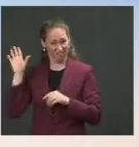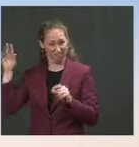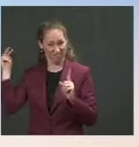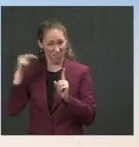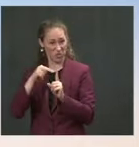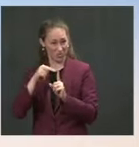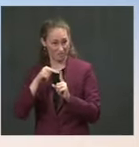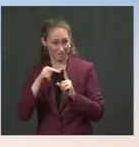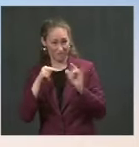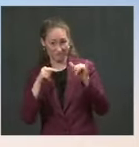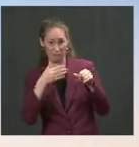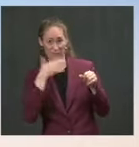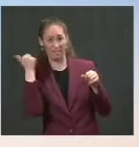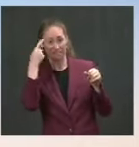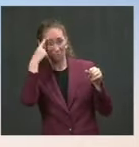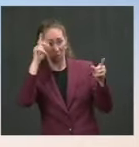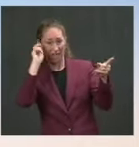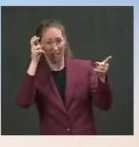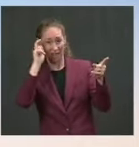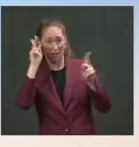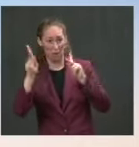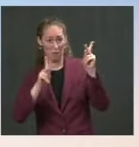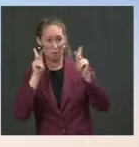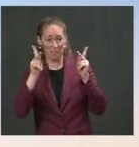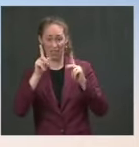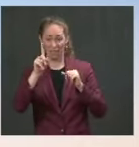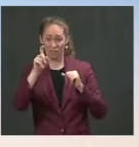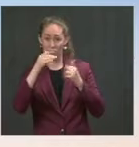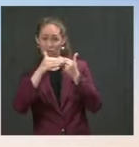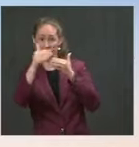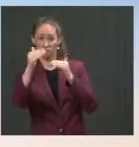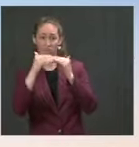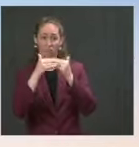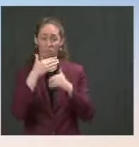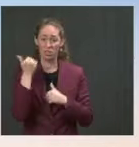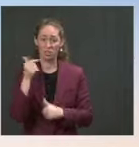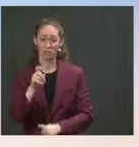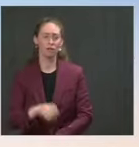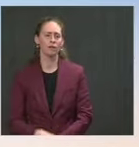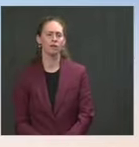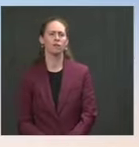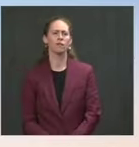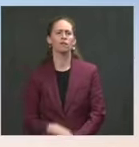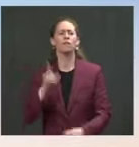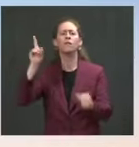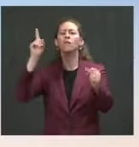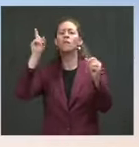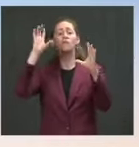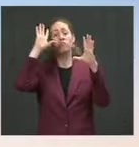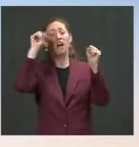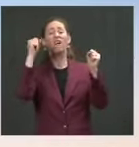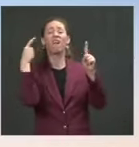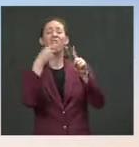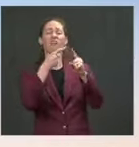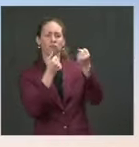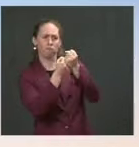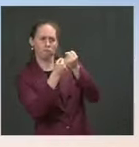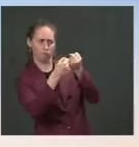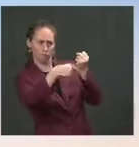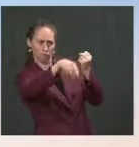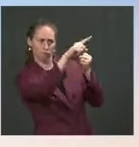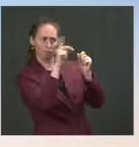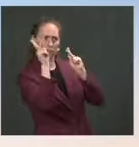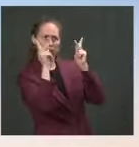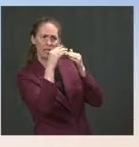national security? Well, first, the president and the administration supports the leadership of the Afghan people, including